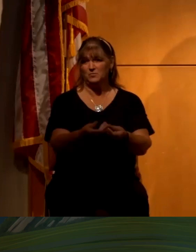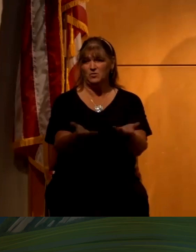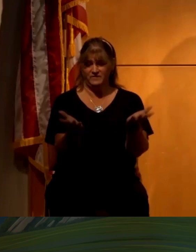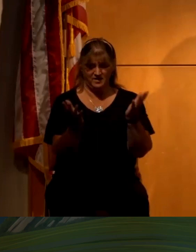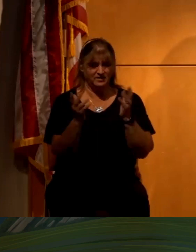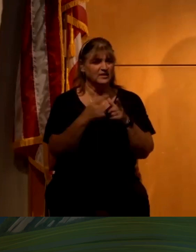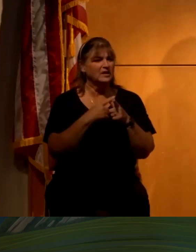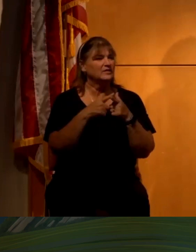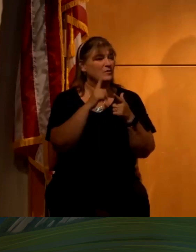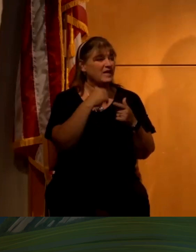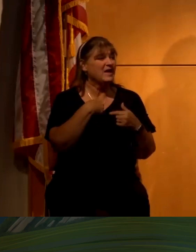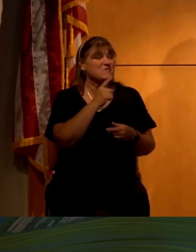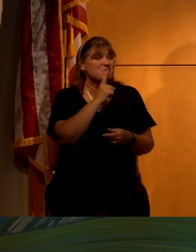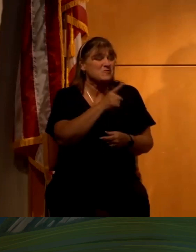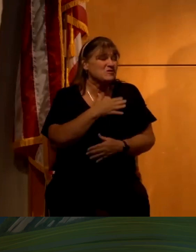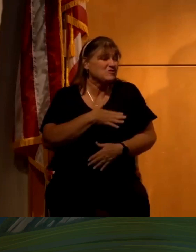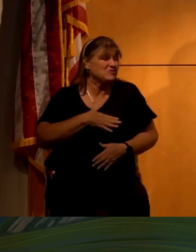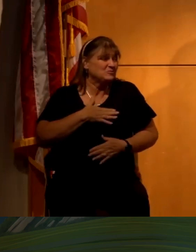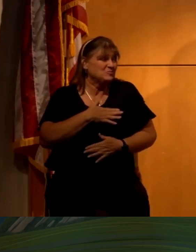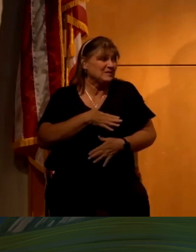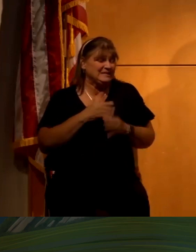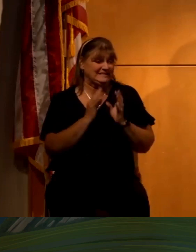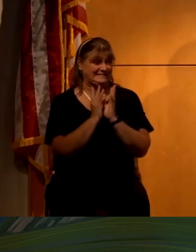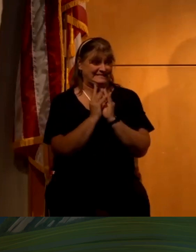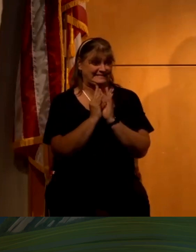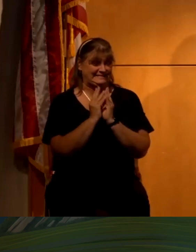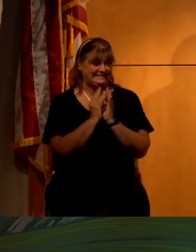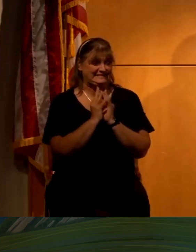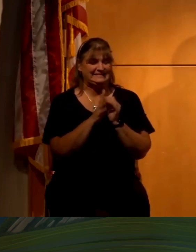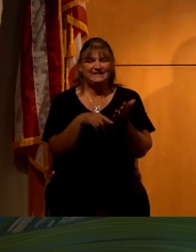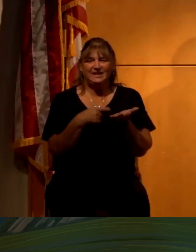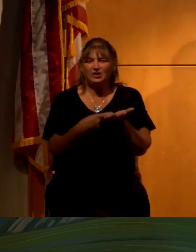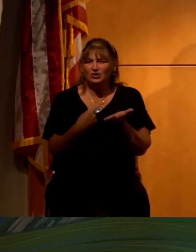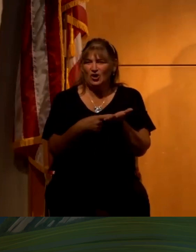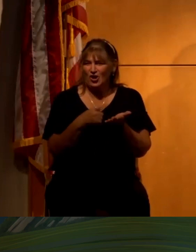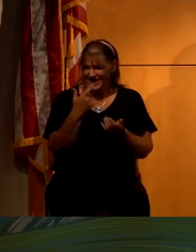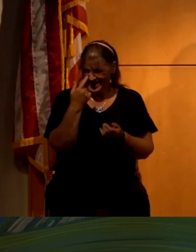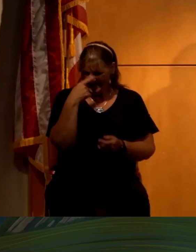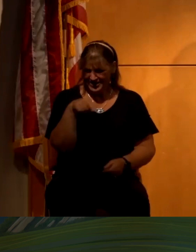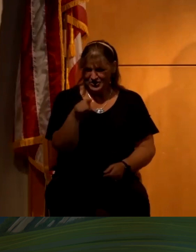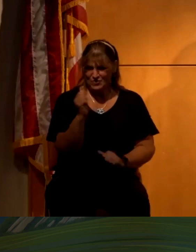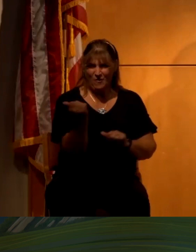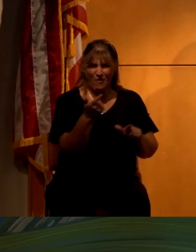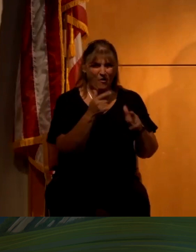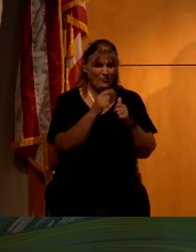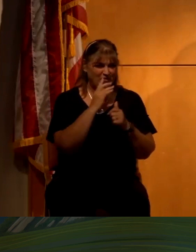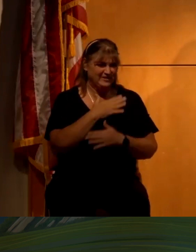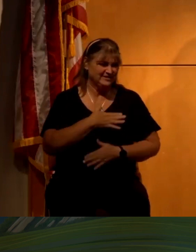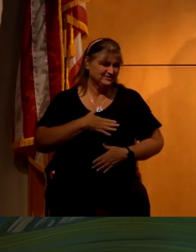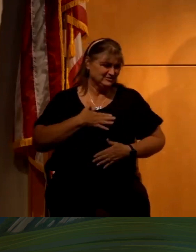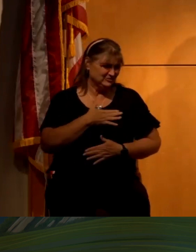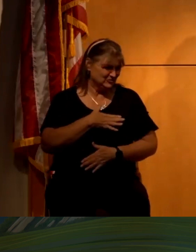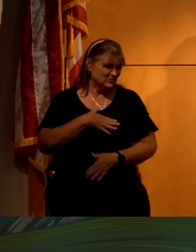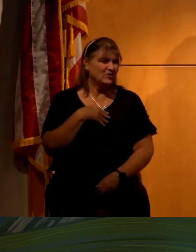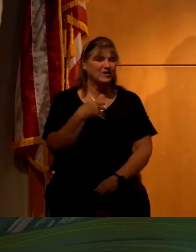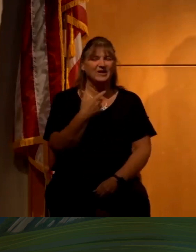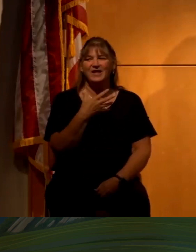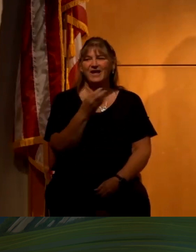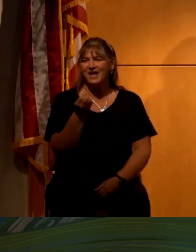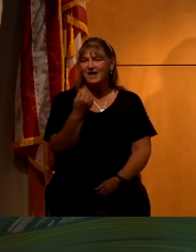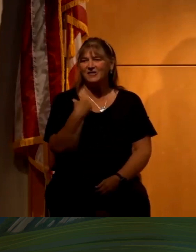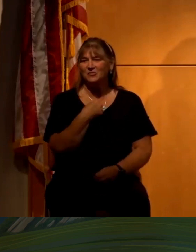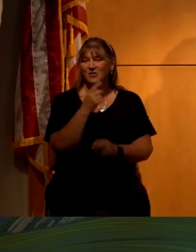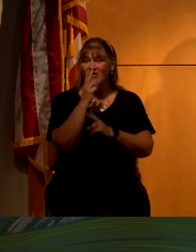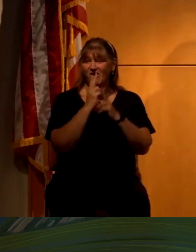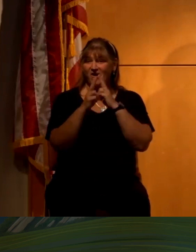So we have a real treat now. A talk that I think all of you will enjoy. And we're